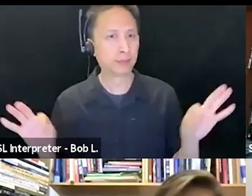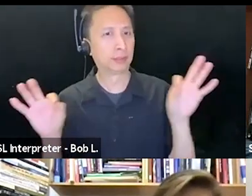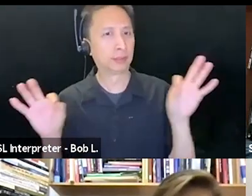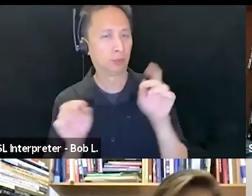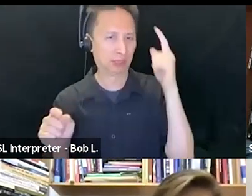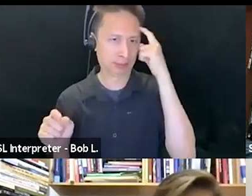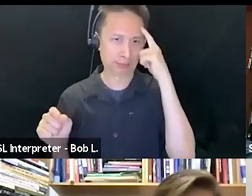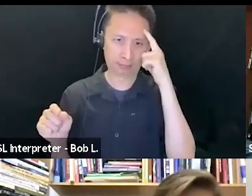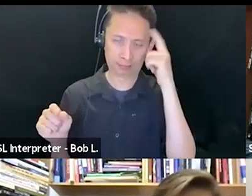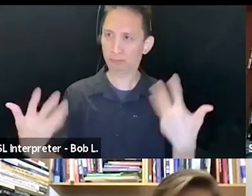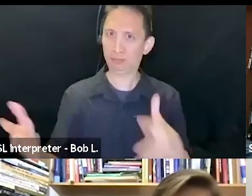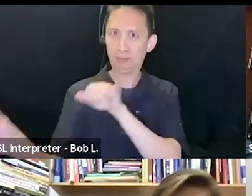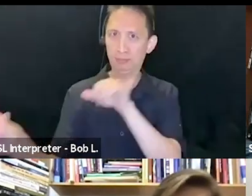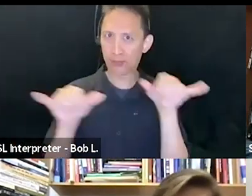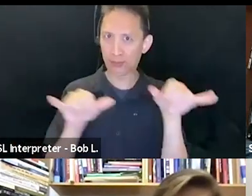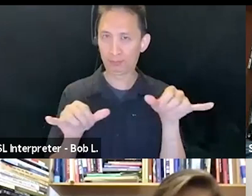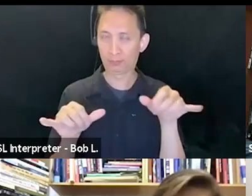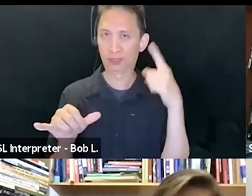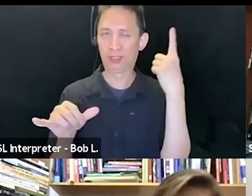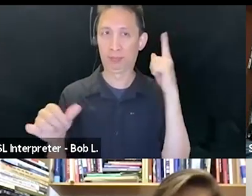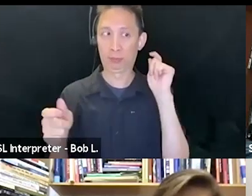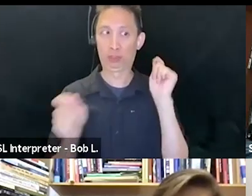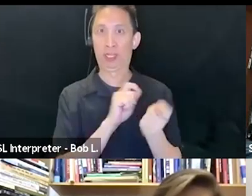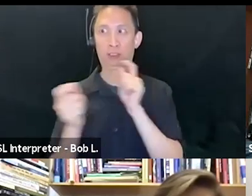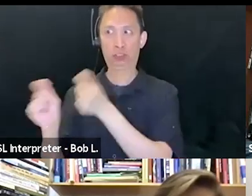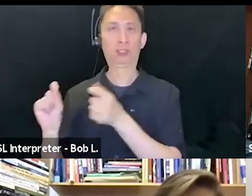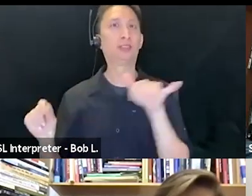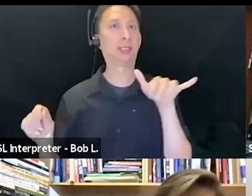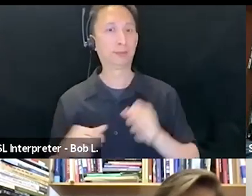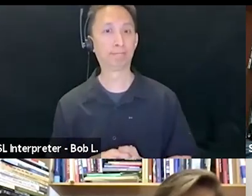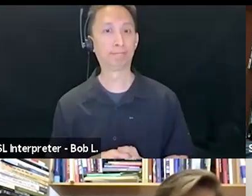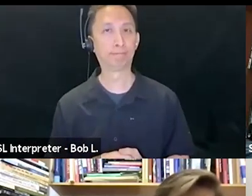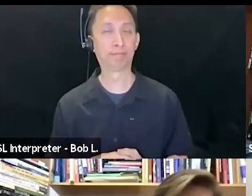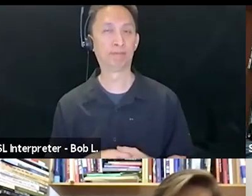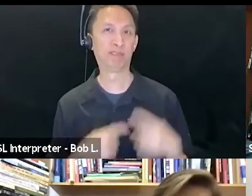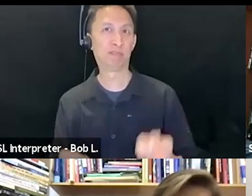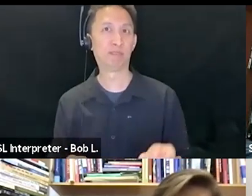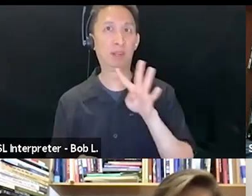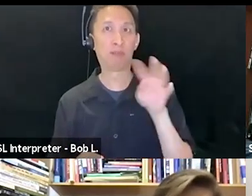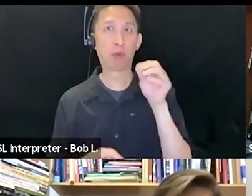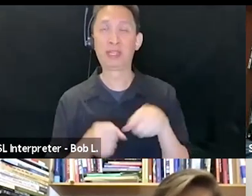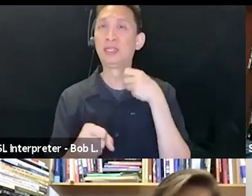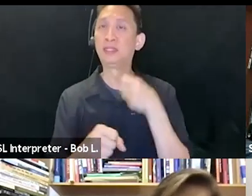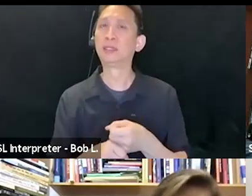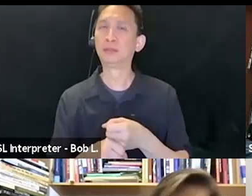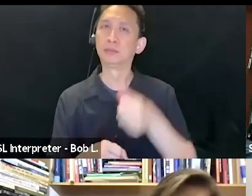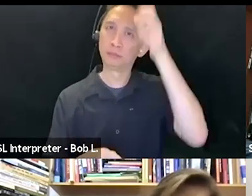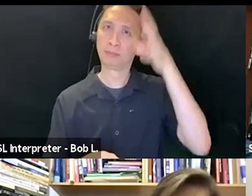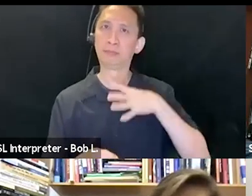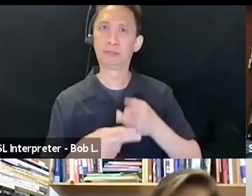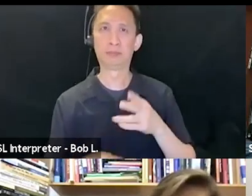significant is shifting. For something like four decades, Edward Said offered us cogent terms of analysis